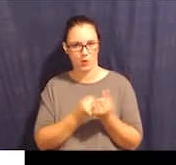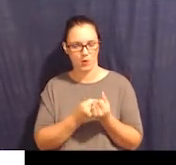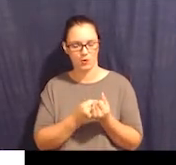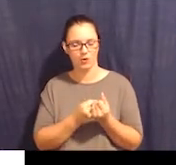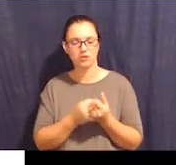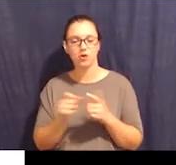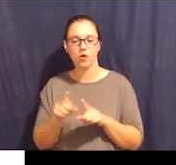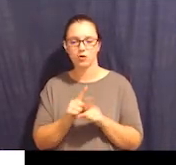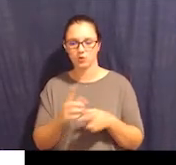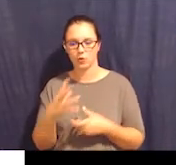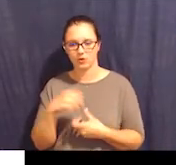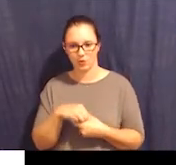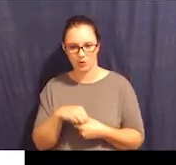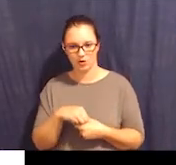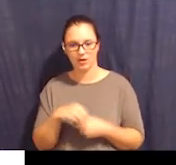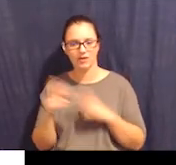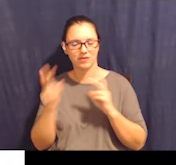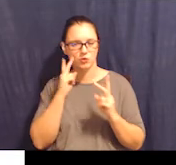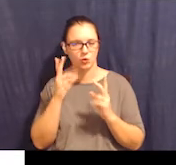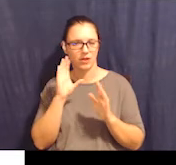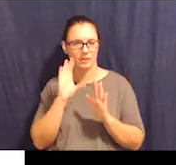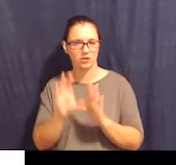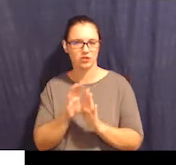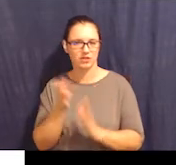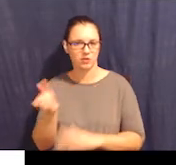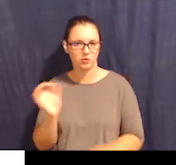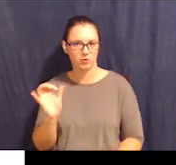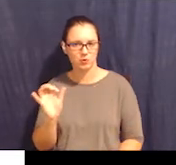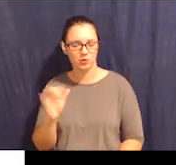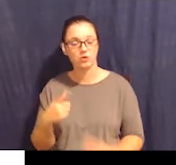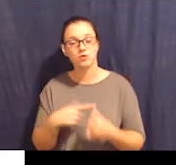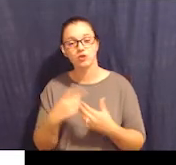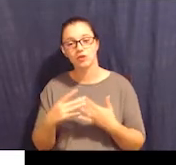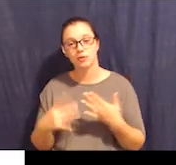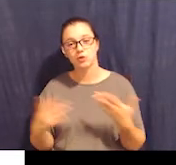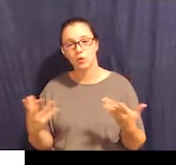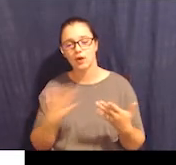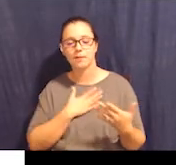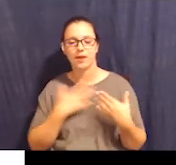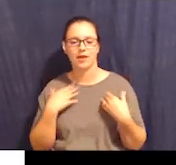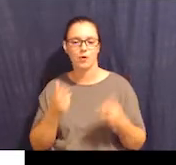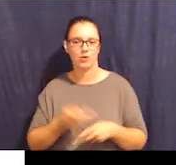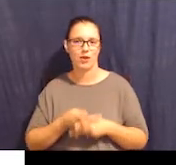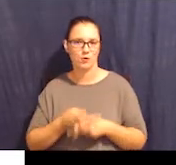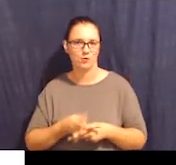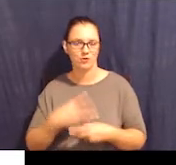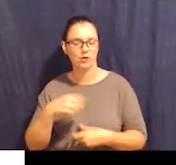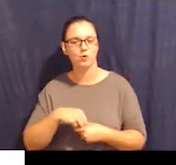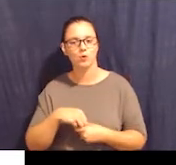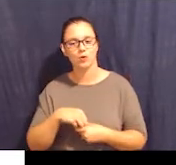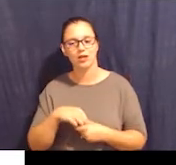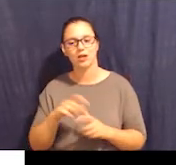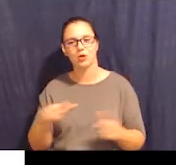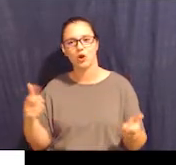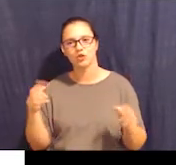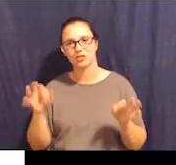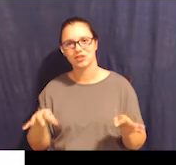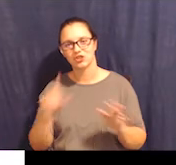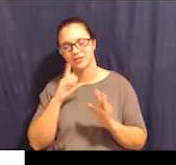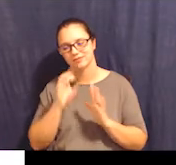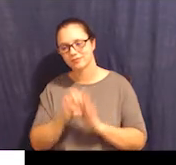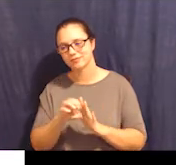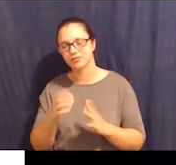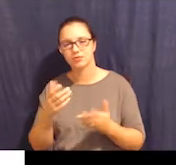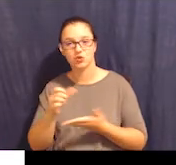the first option is my healthcare, including large decisions like whether to get a surgery or take a pill, and small decisions